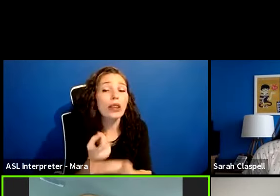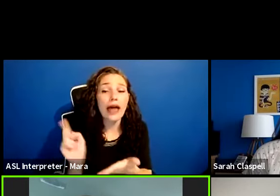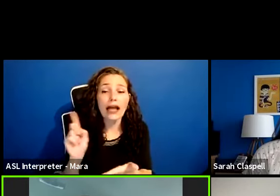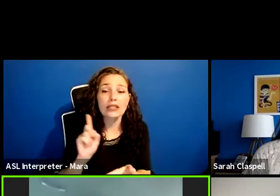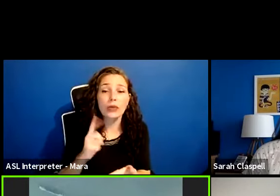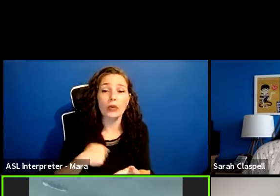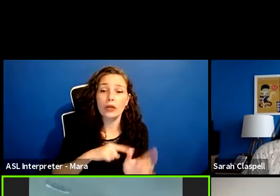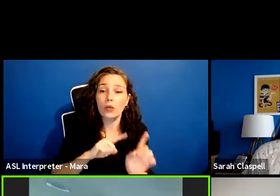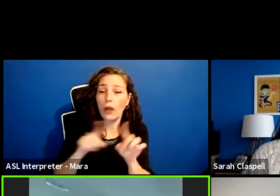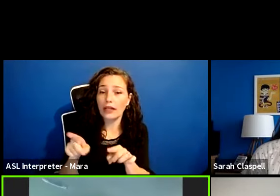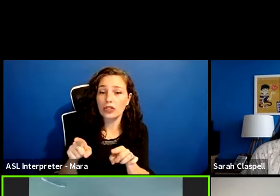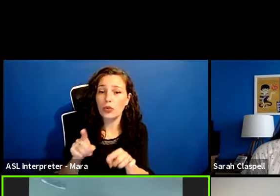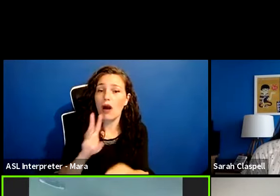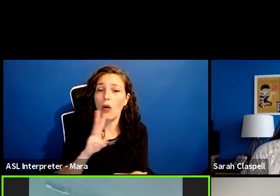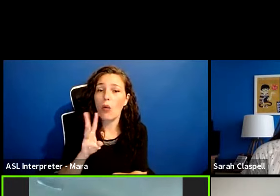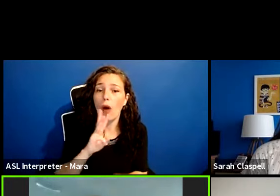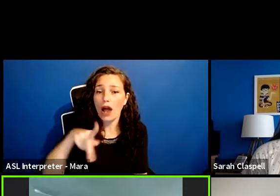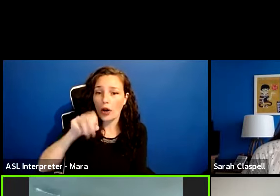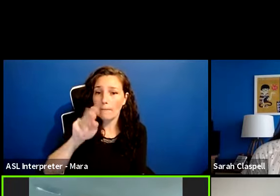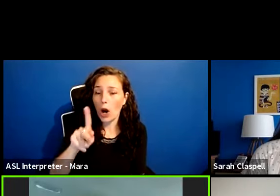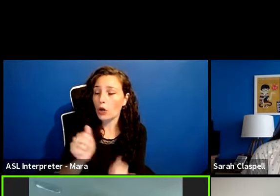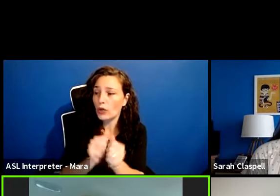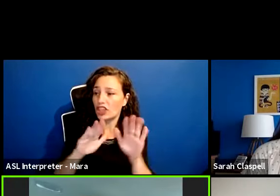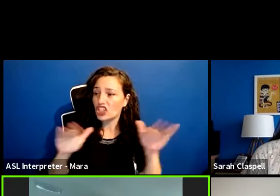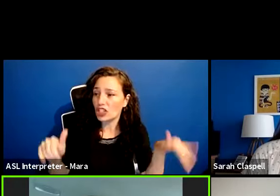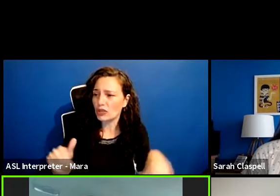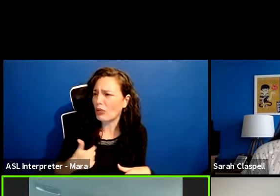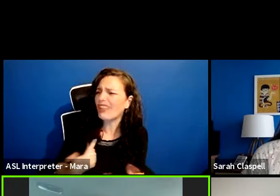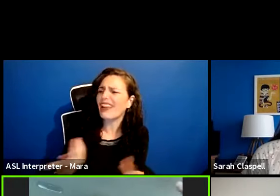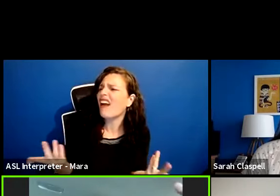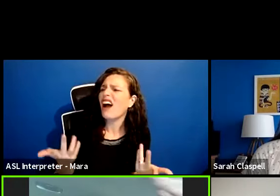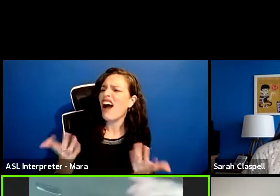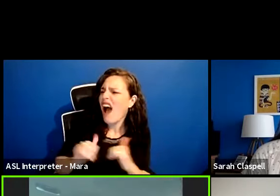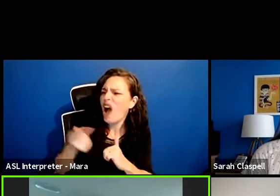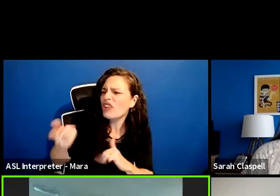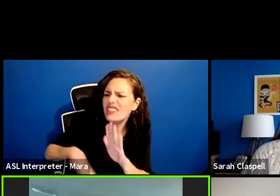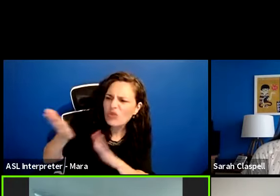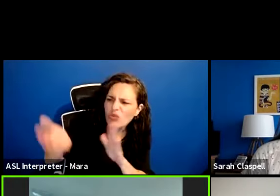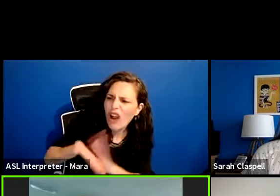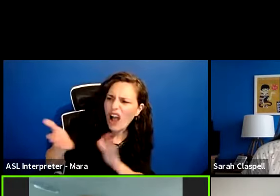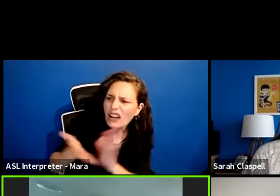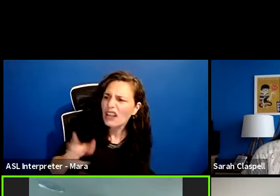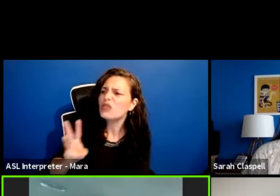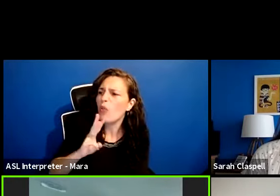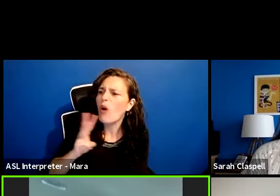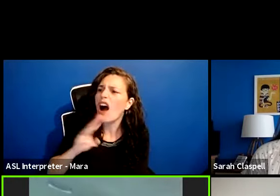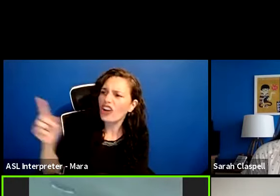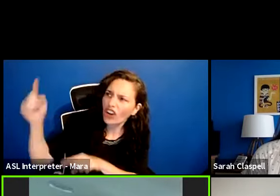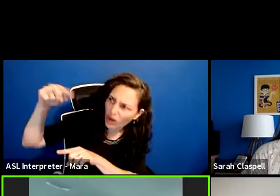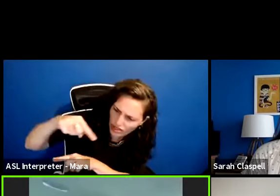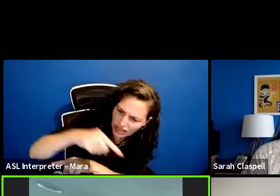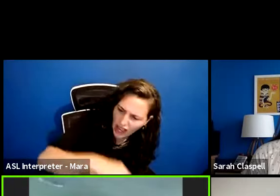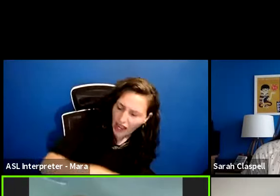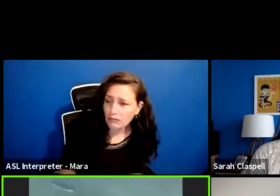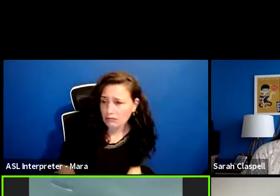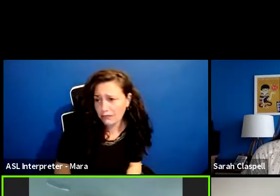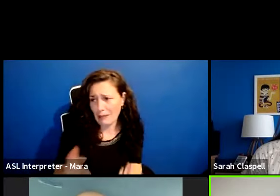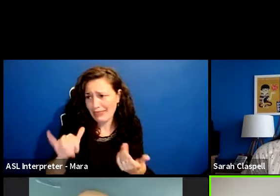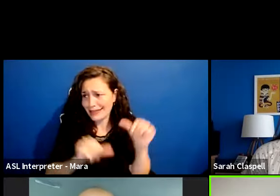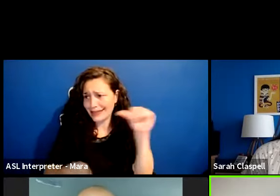we were just like, how's that work? We were asking all the employees are like, there's water. comes through. And that's science. H2O.